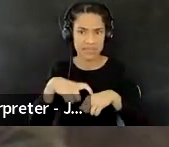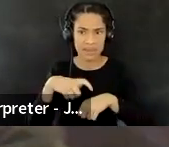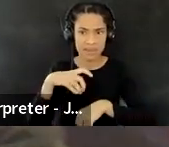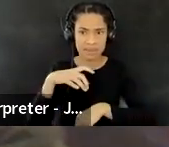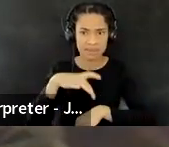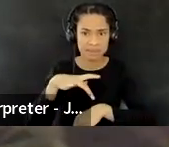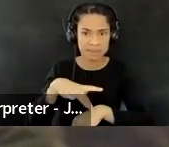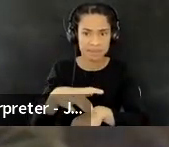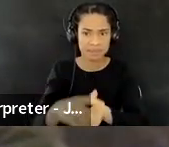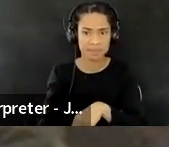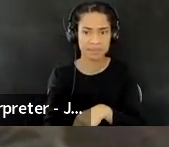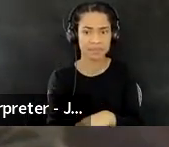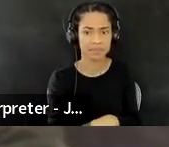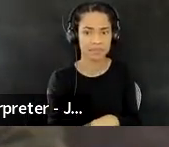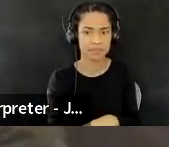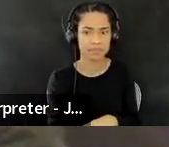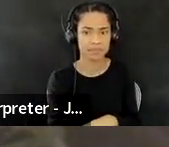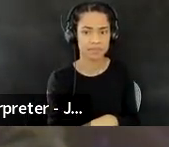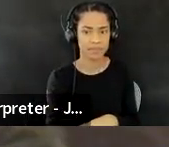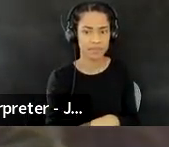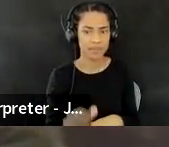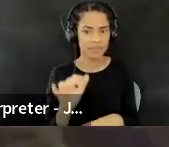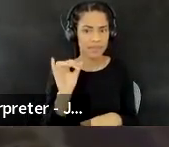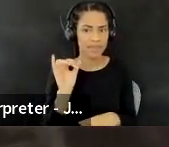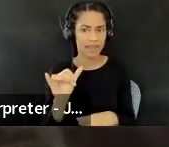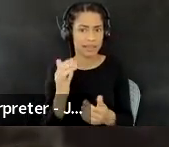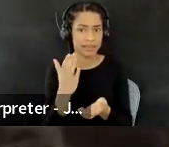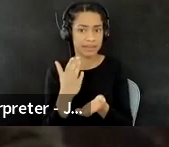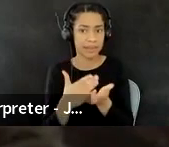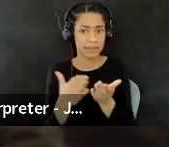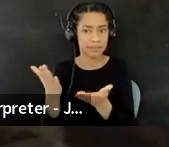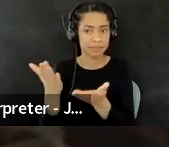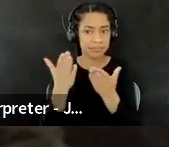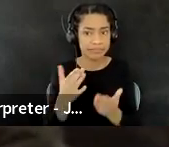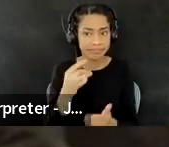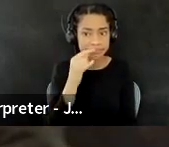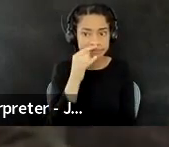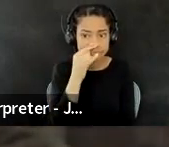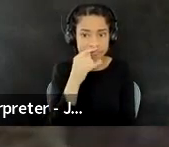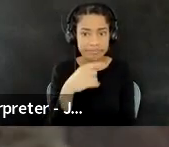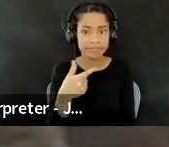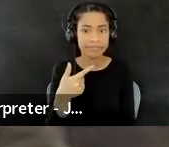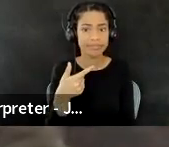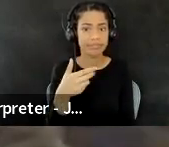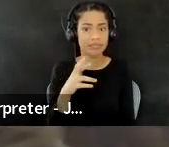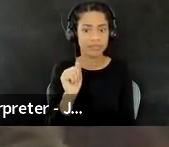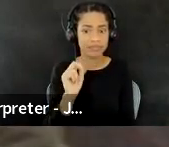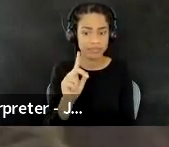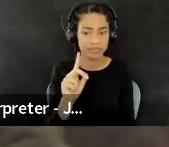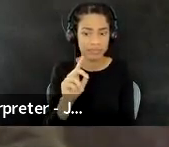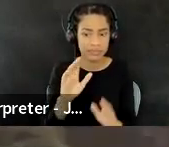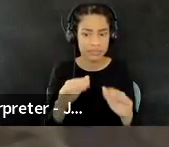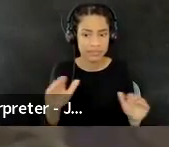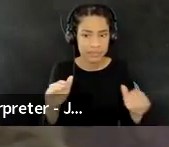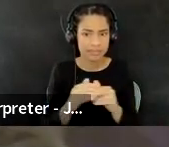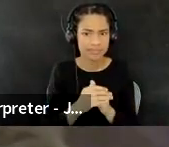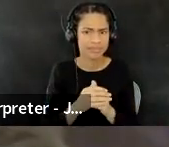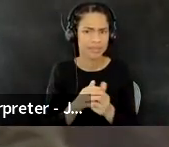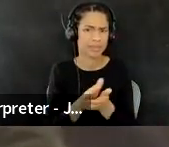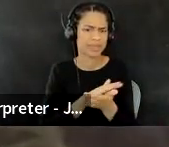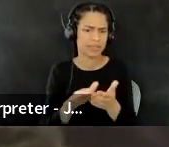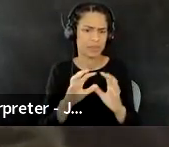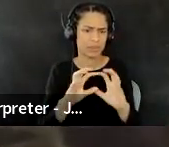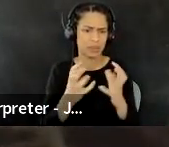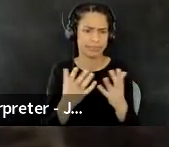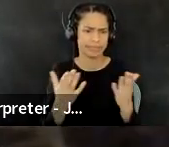um, all brought kids and some brought grandkids, and so there was this big joyful group that was here, um, for a little bit less than a